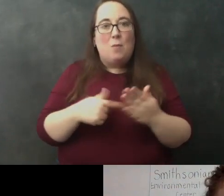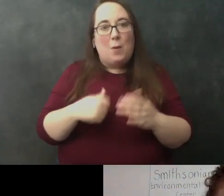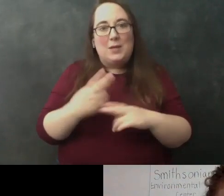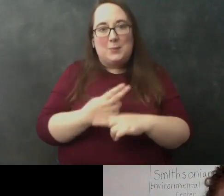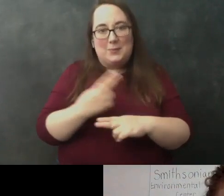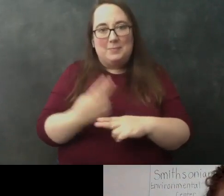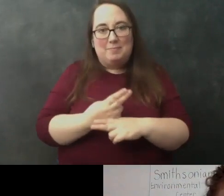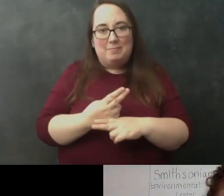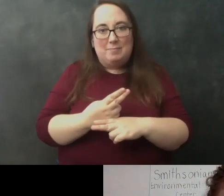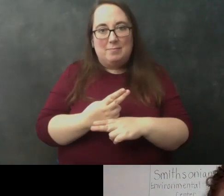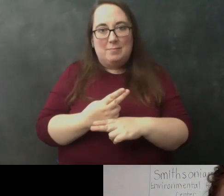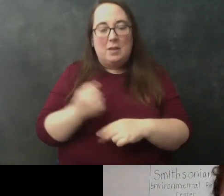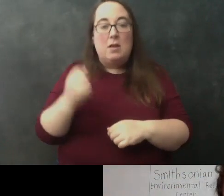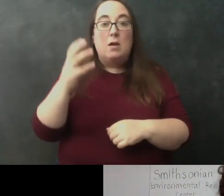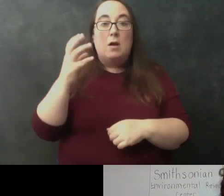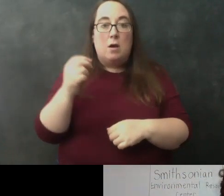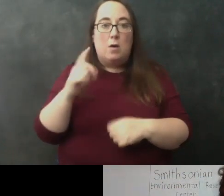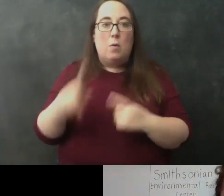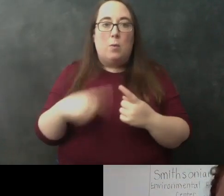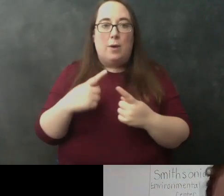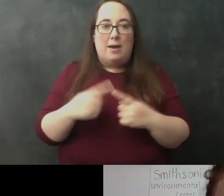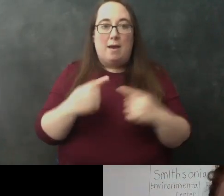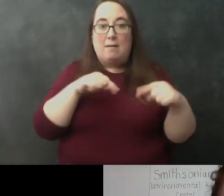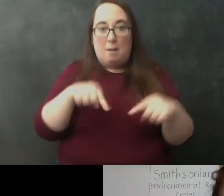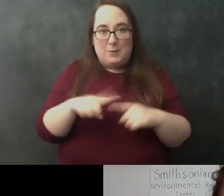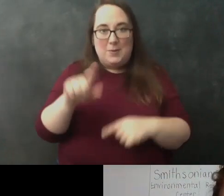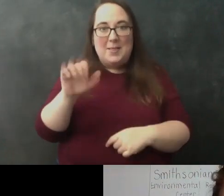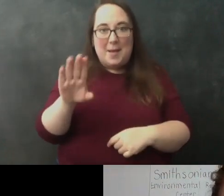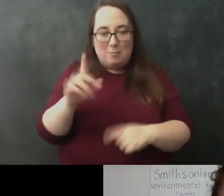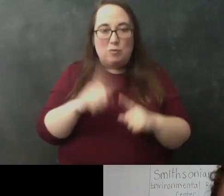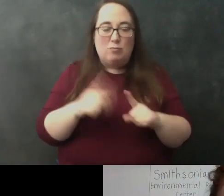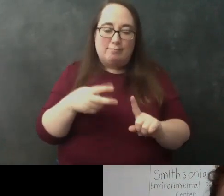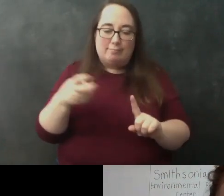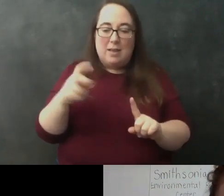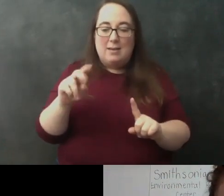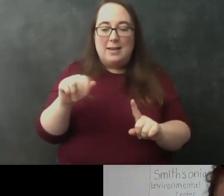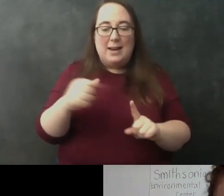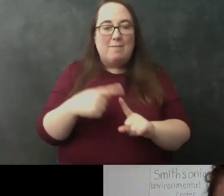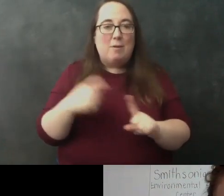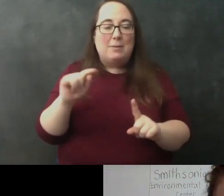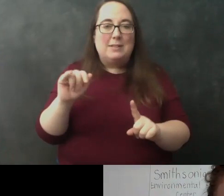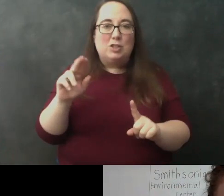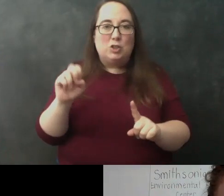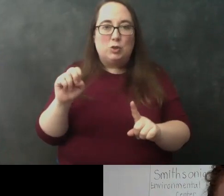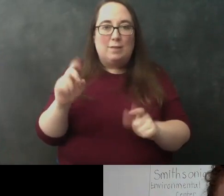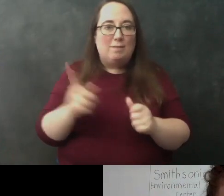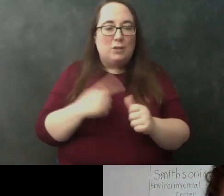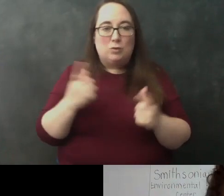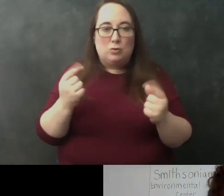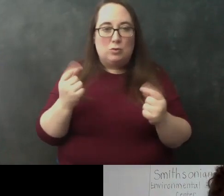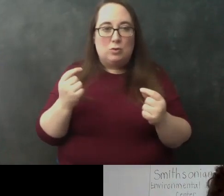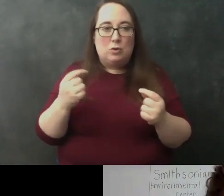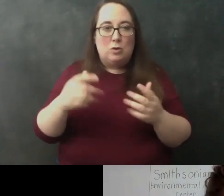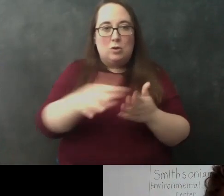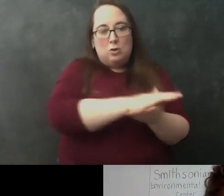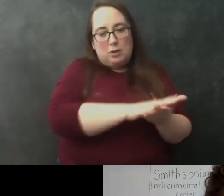so when i come into the lab to extract dna from tissue um the very first thing that i do is clean my